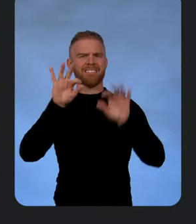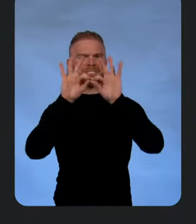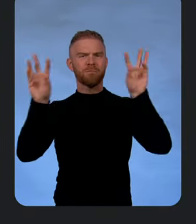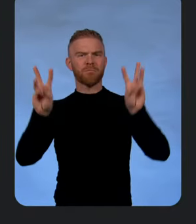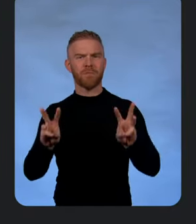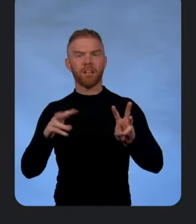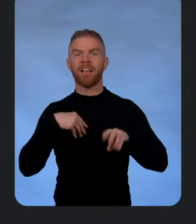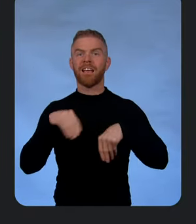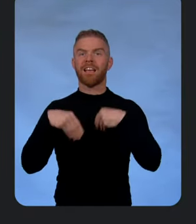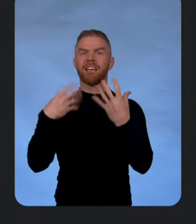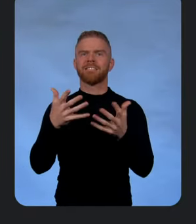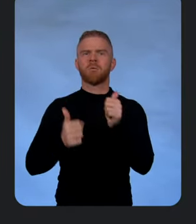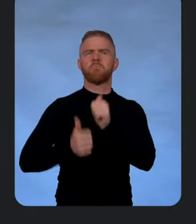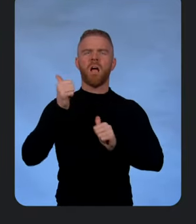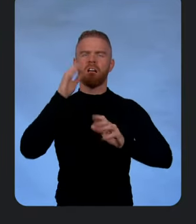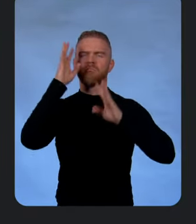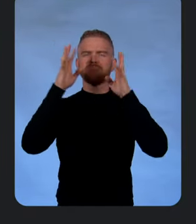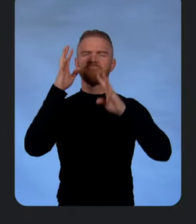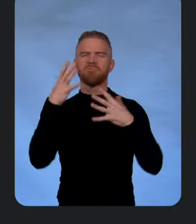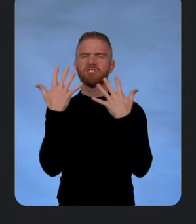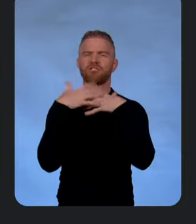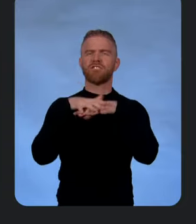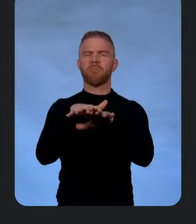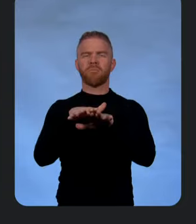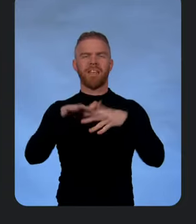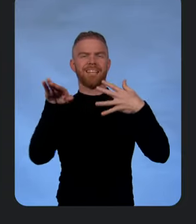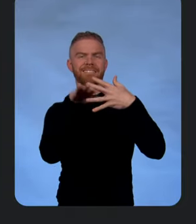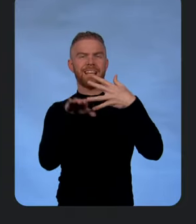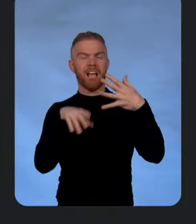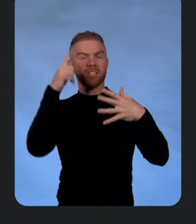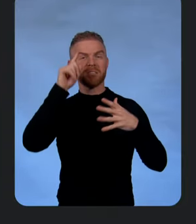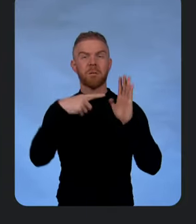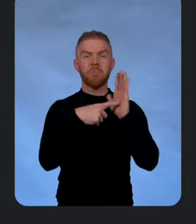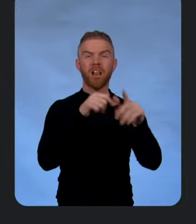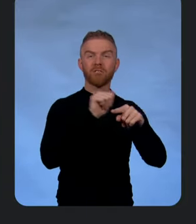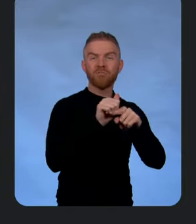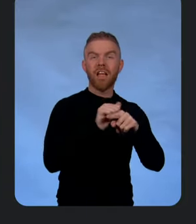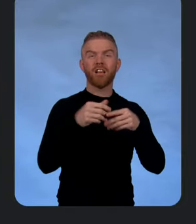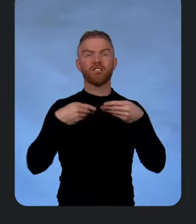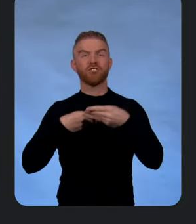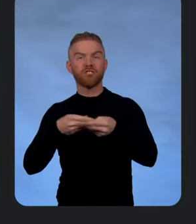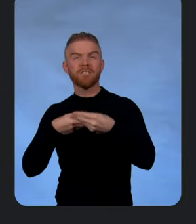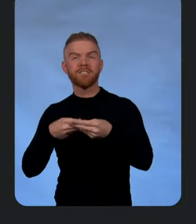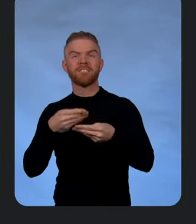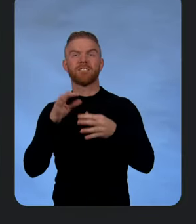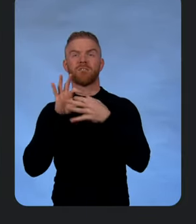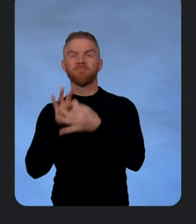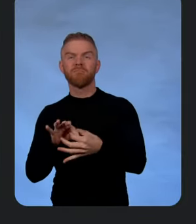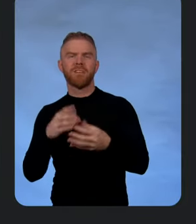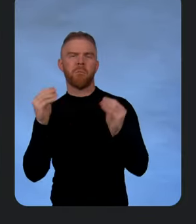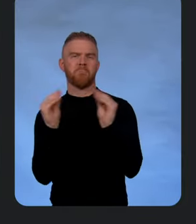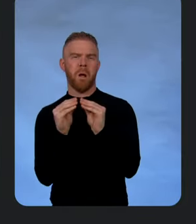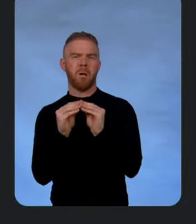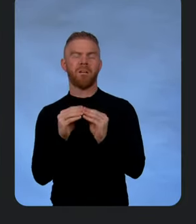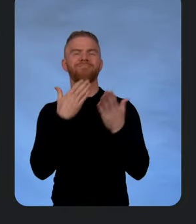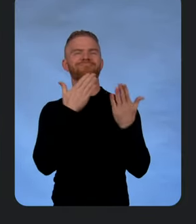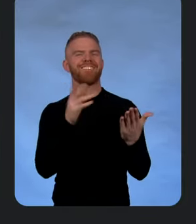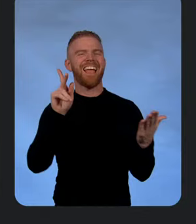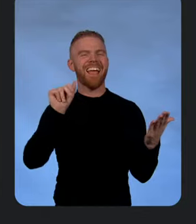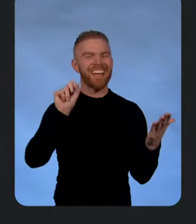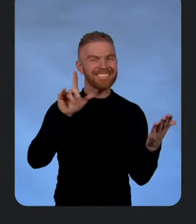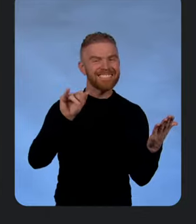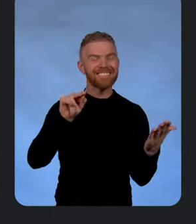innovative and integrated stack for model training, serving, grounding, and more. Thank you, Kaslan and Josh, for a tour of this Modern